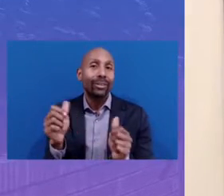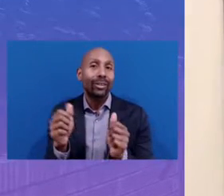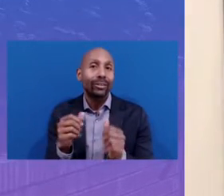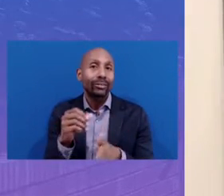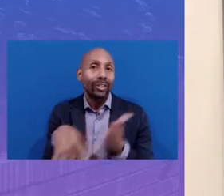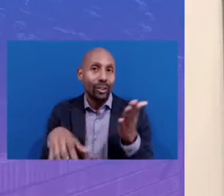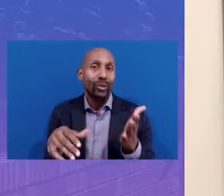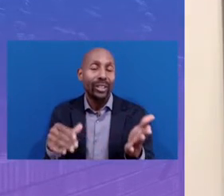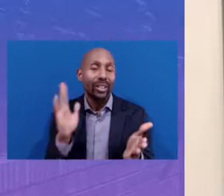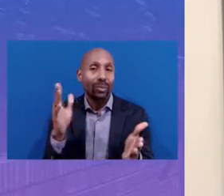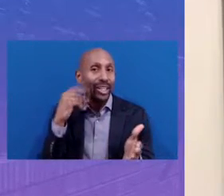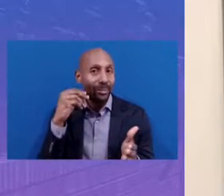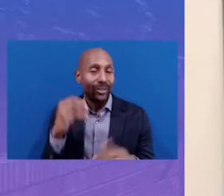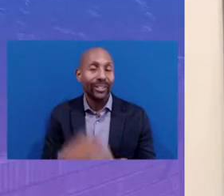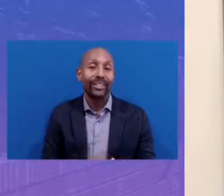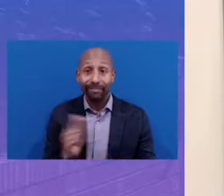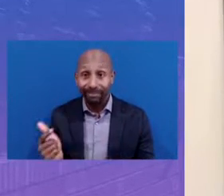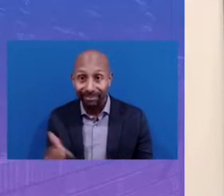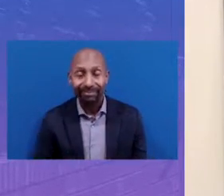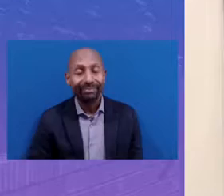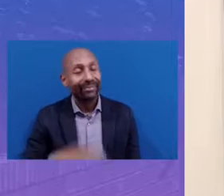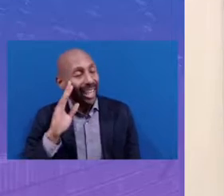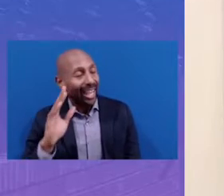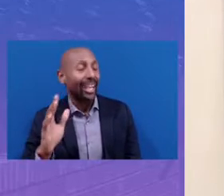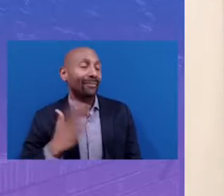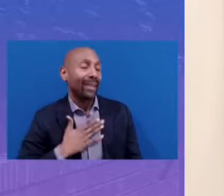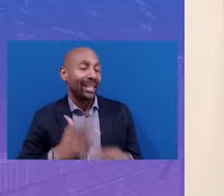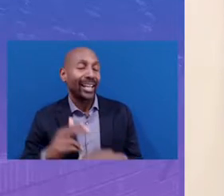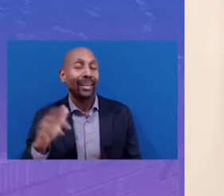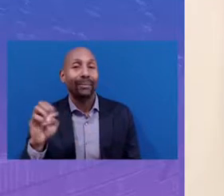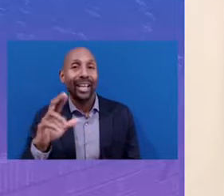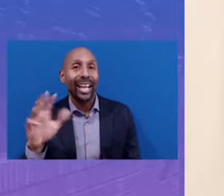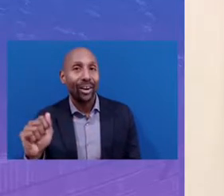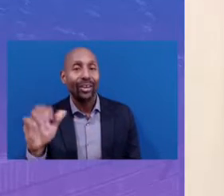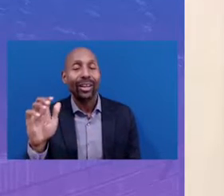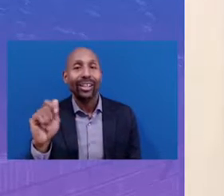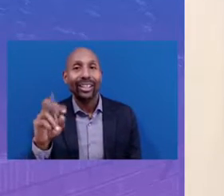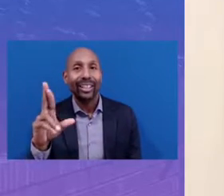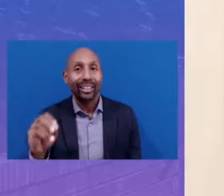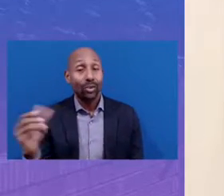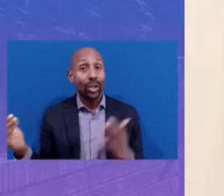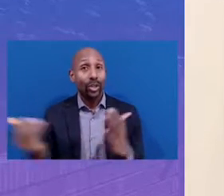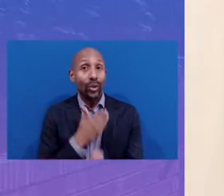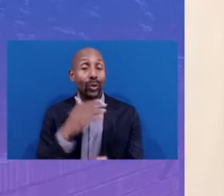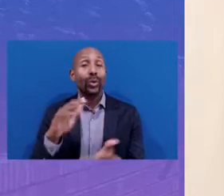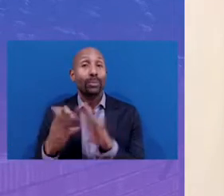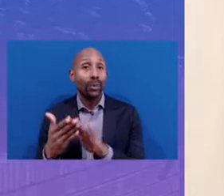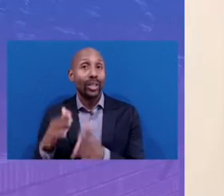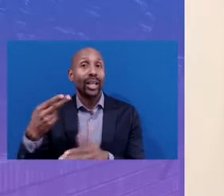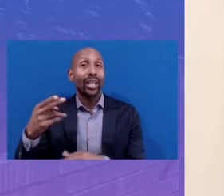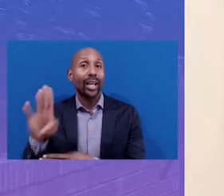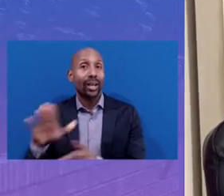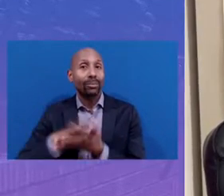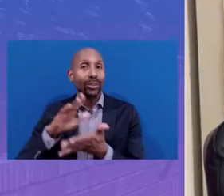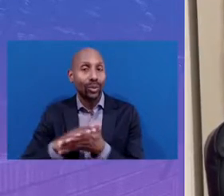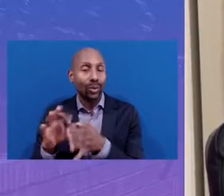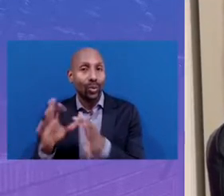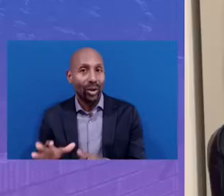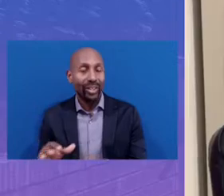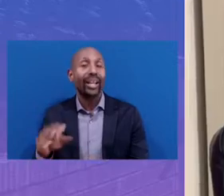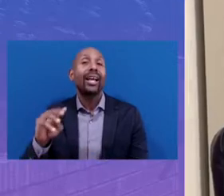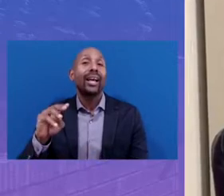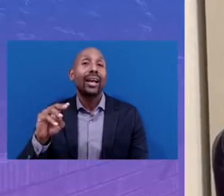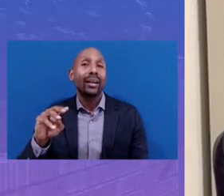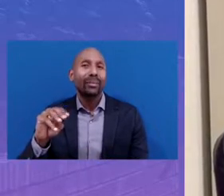Buen. Buenos dias. Mi nombre es Erika Castro, and I'm the new community hub school coordinator at the Margarita Muñiz. Join